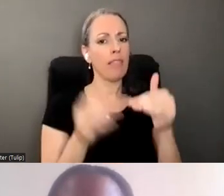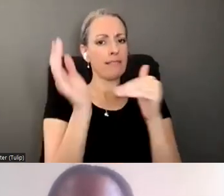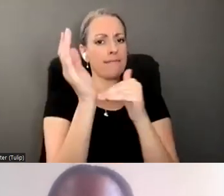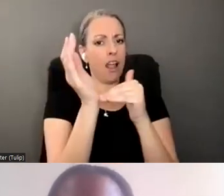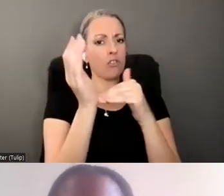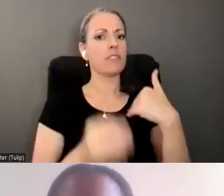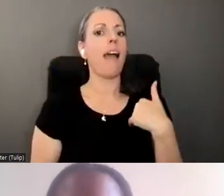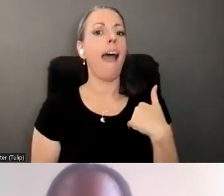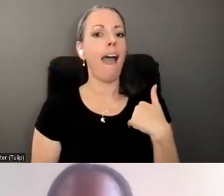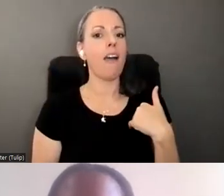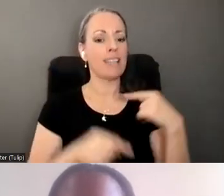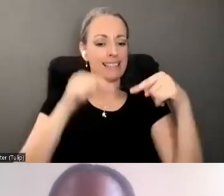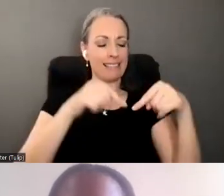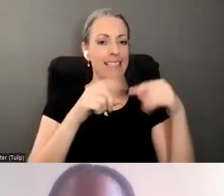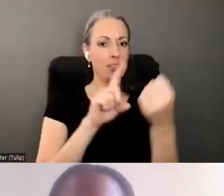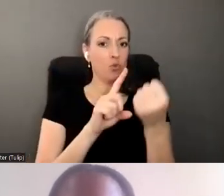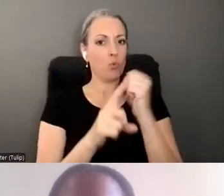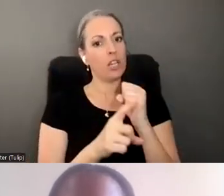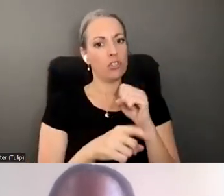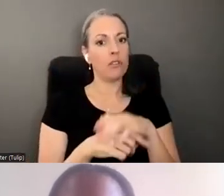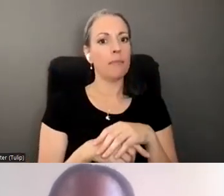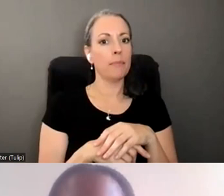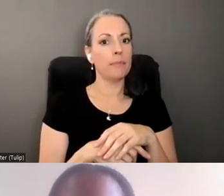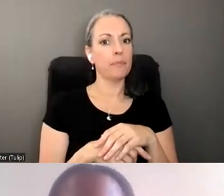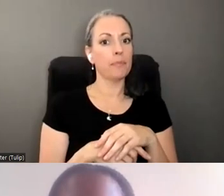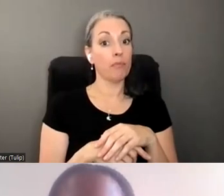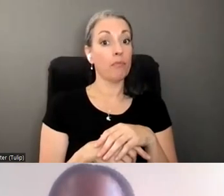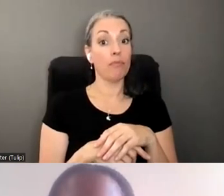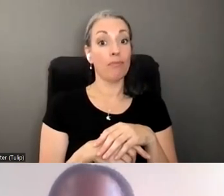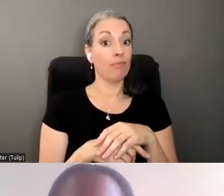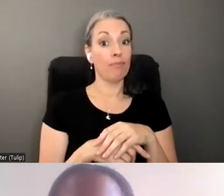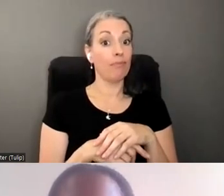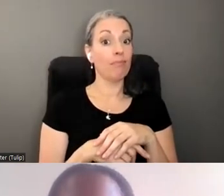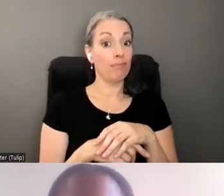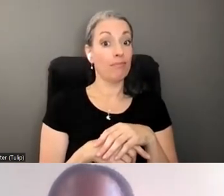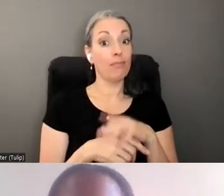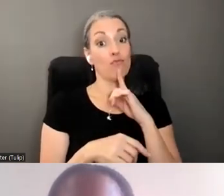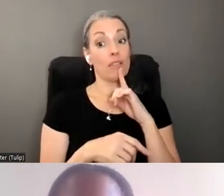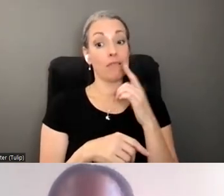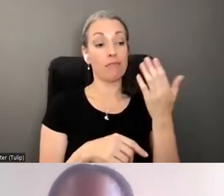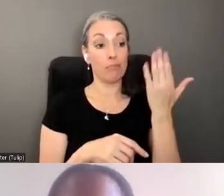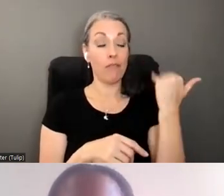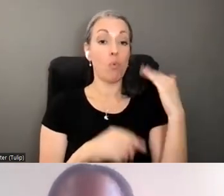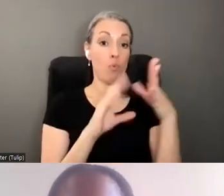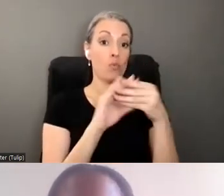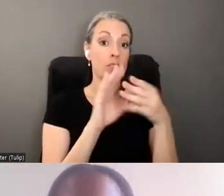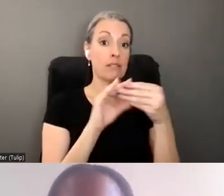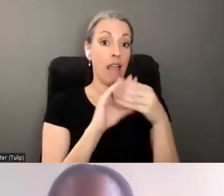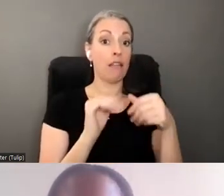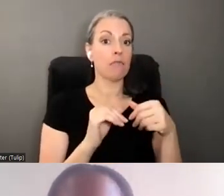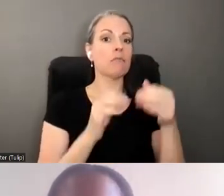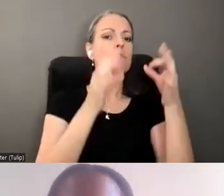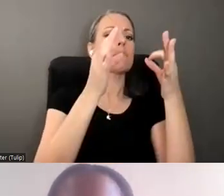in cases like this. And, you know, as was mentioned before, determining